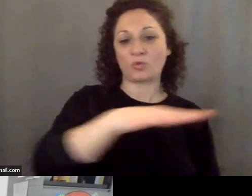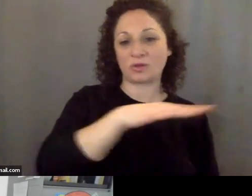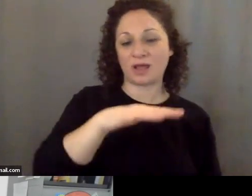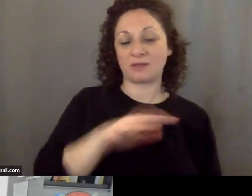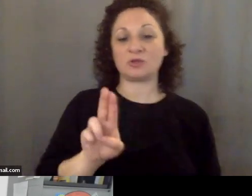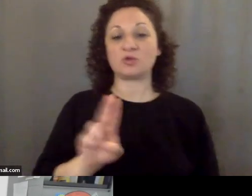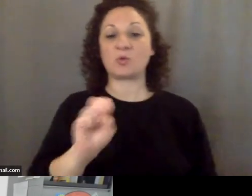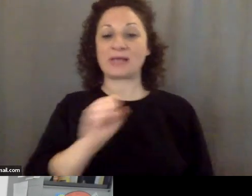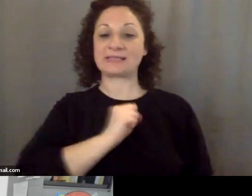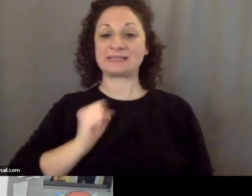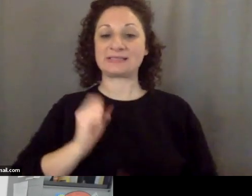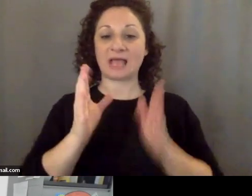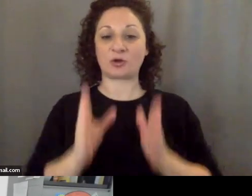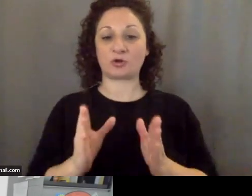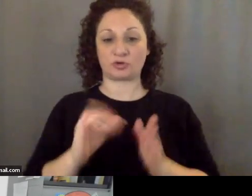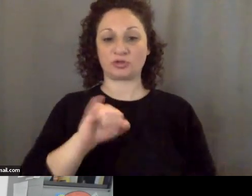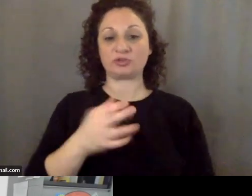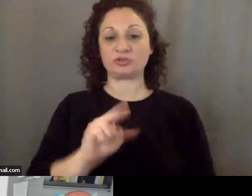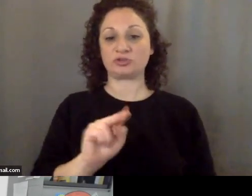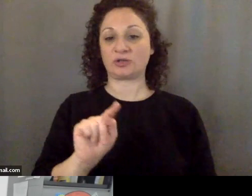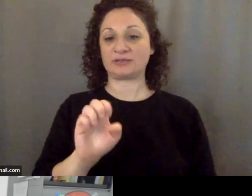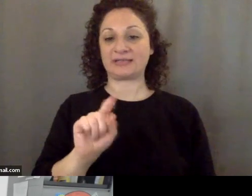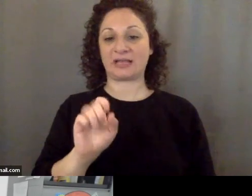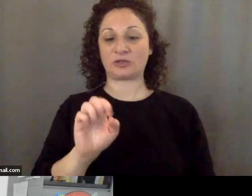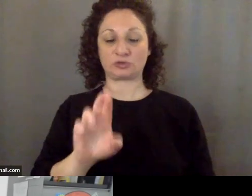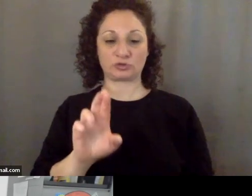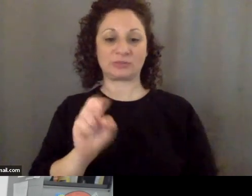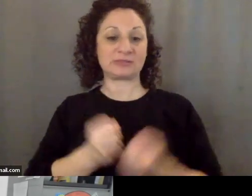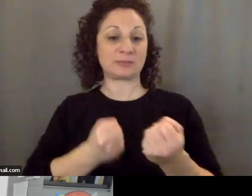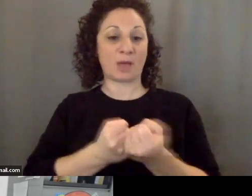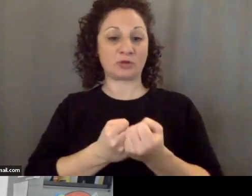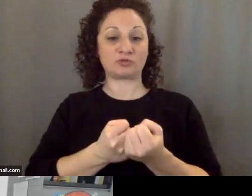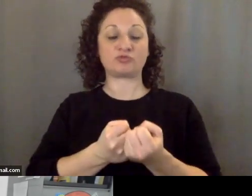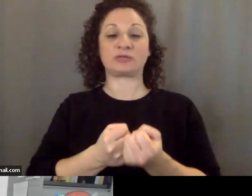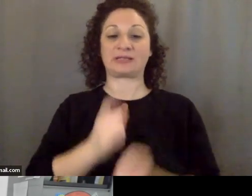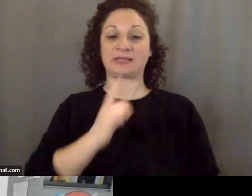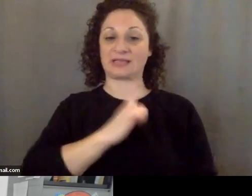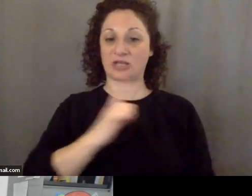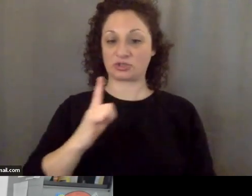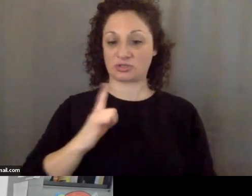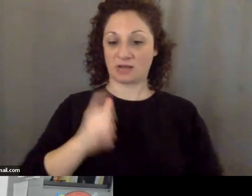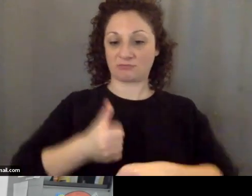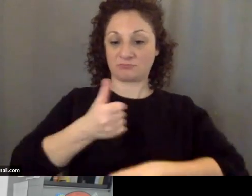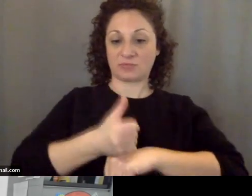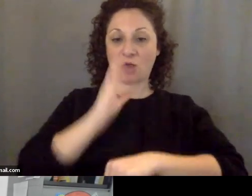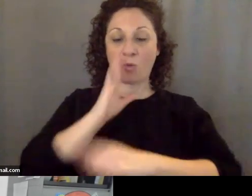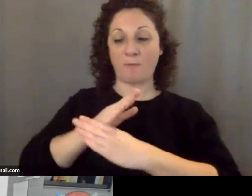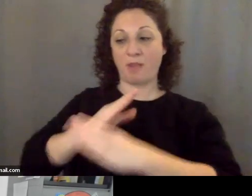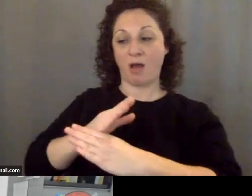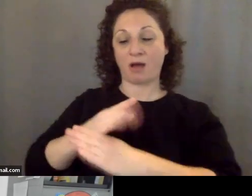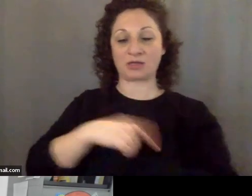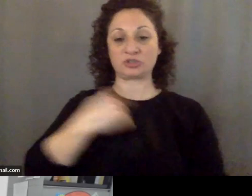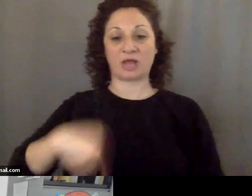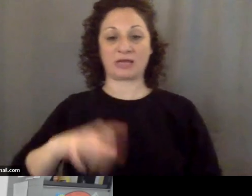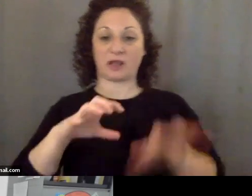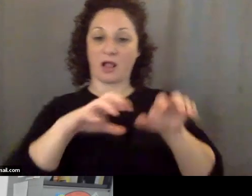Senator from Montana John Tester is actually sponsoring legislation that would block Chinese ownership and